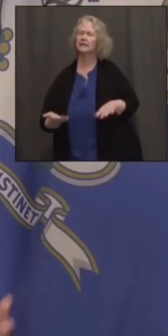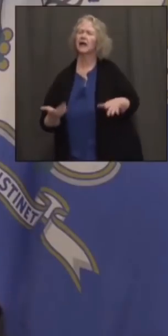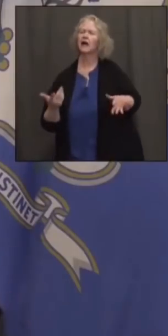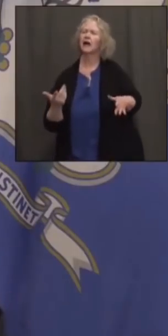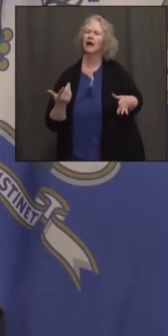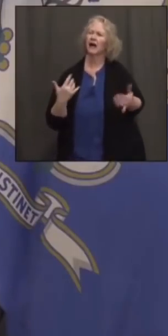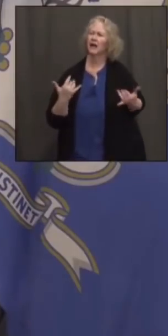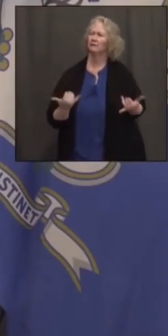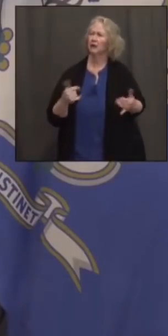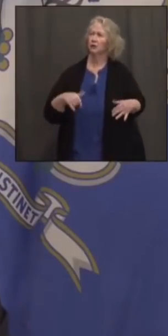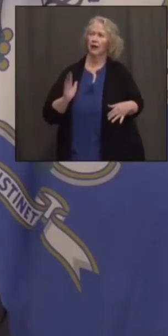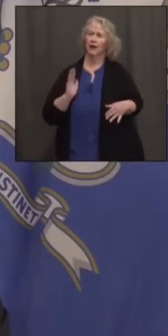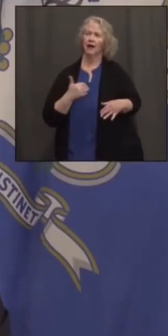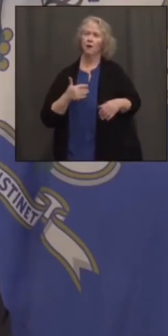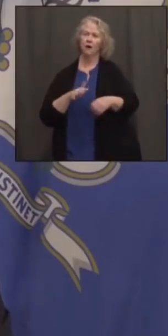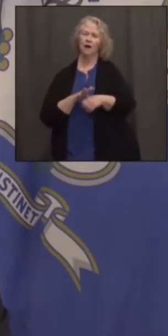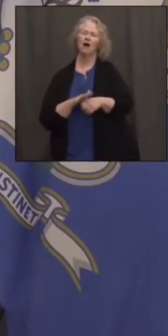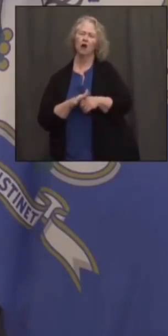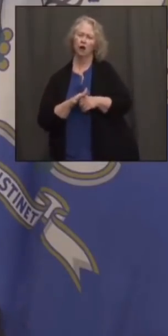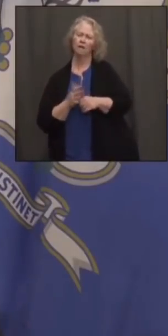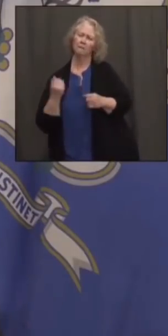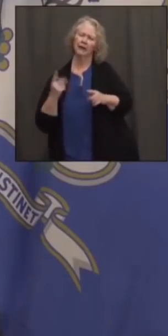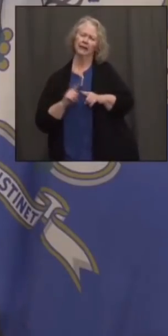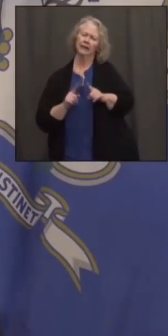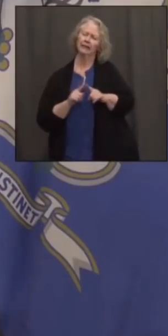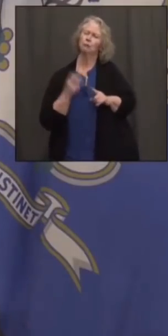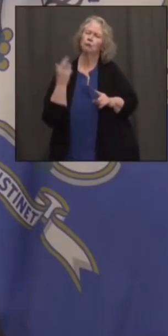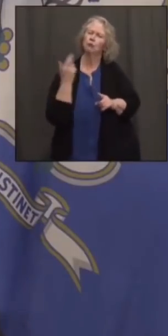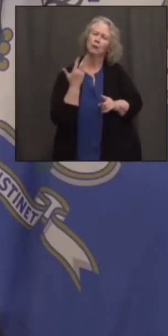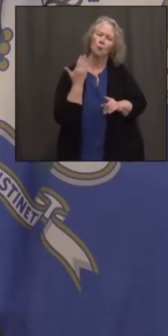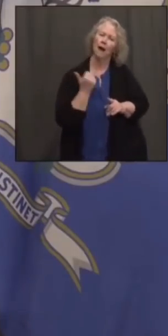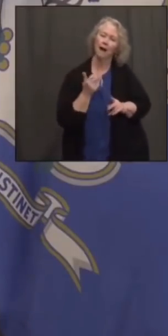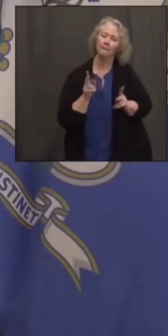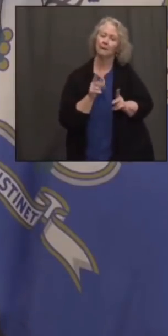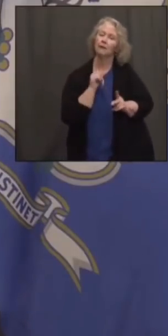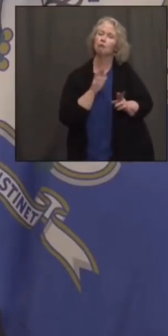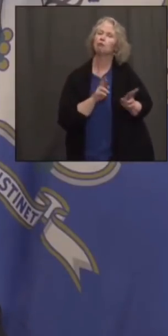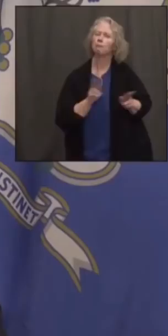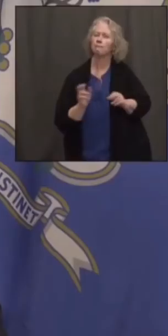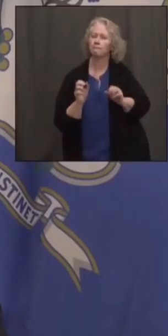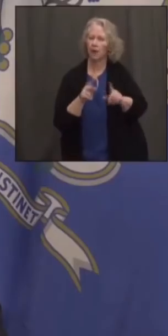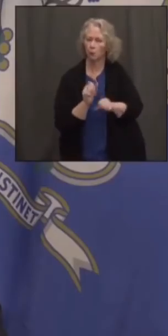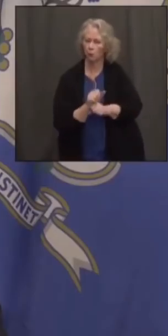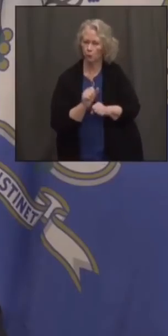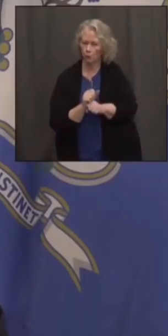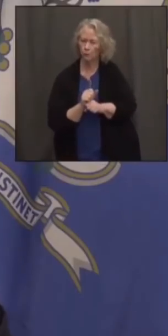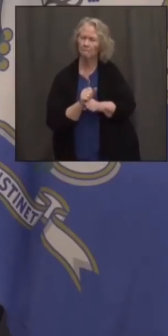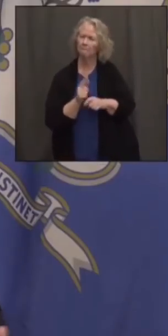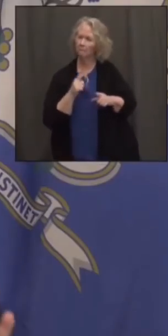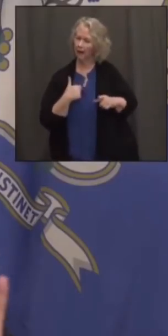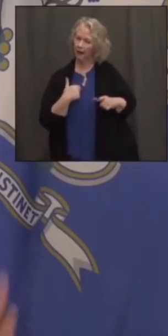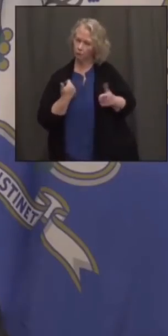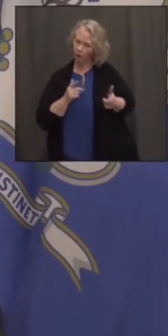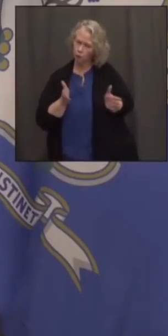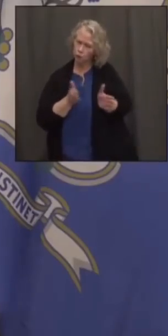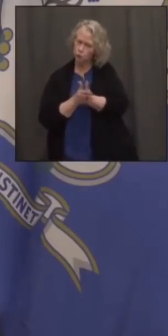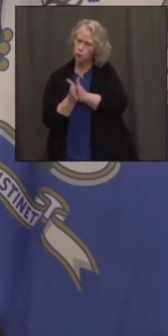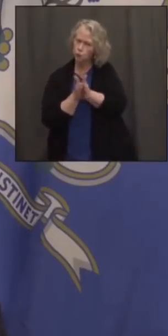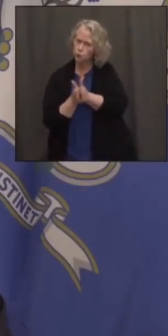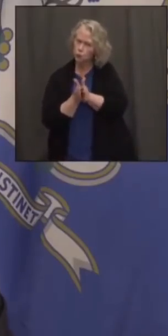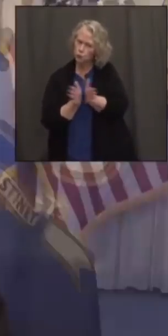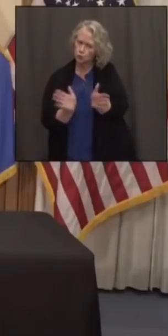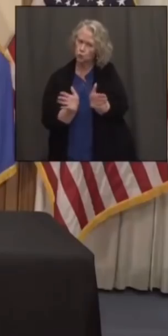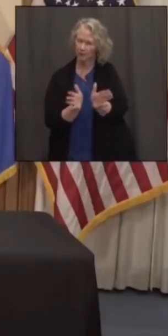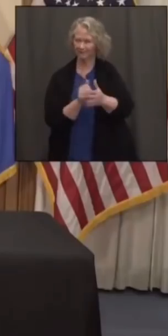especially in this part of the country, there are a of reasons why some people aren't rushing back to work. But I'm doing everything I can to give them a nudge.